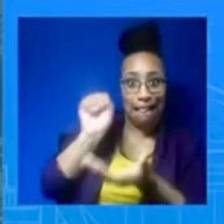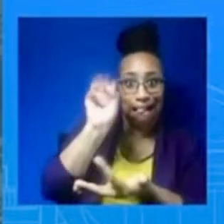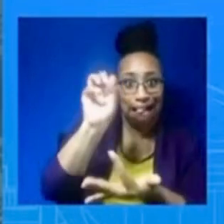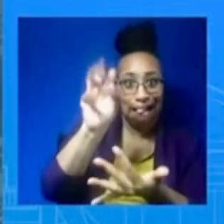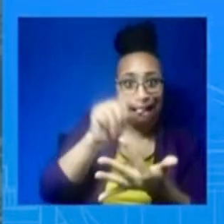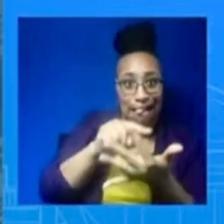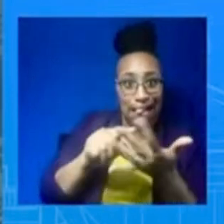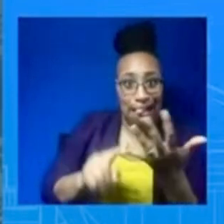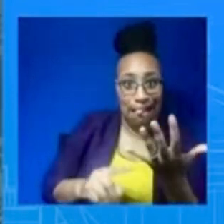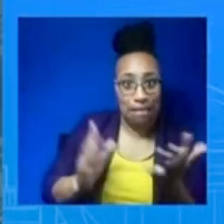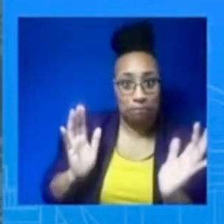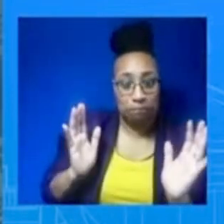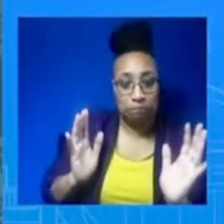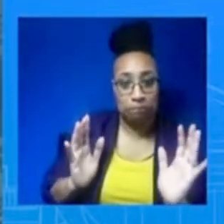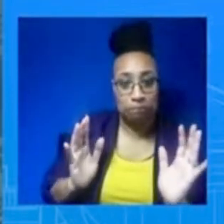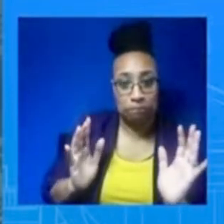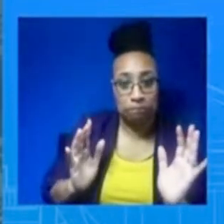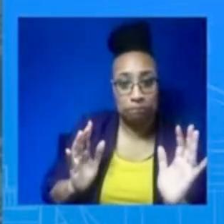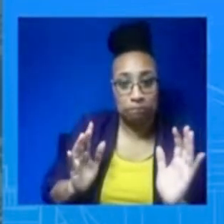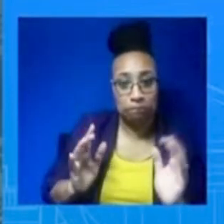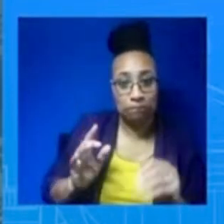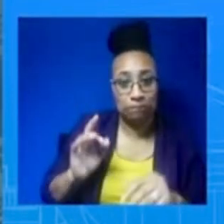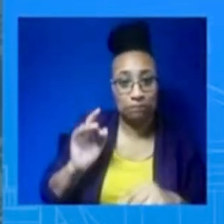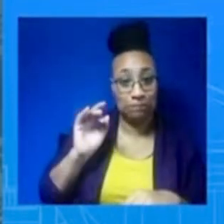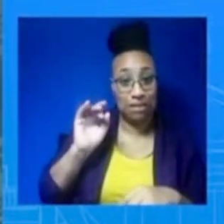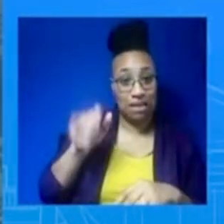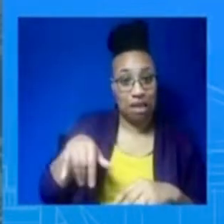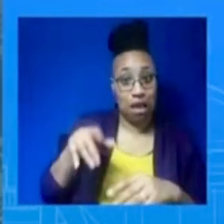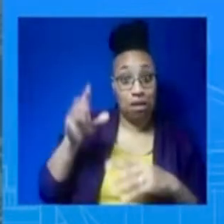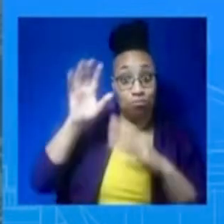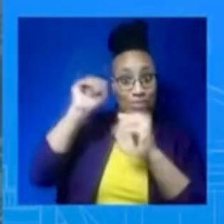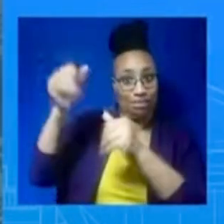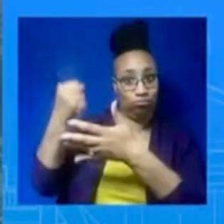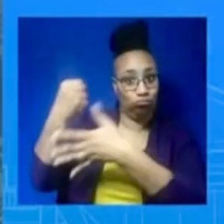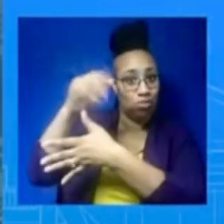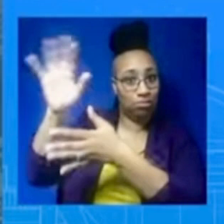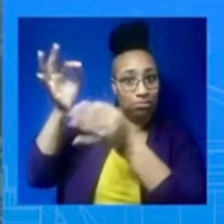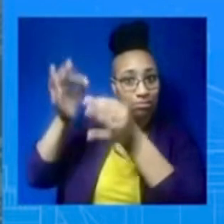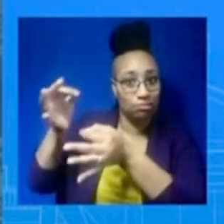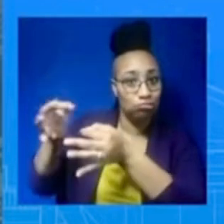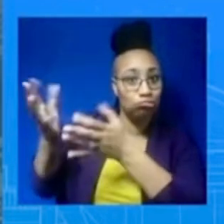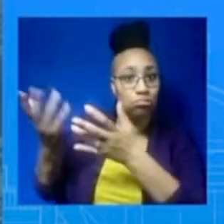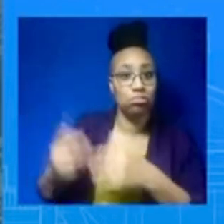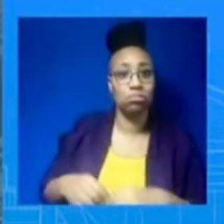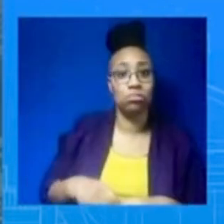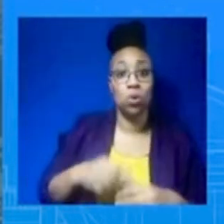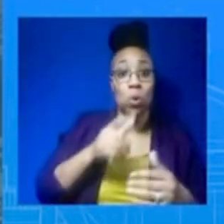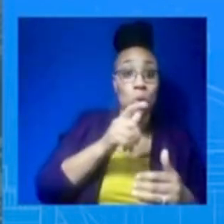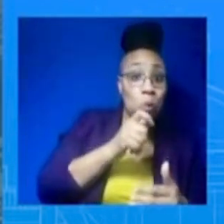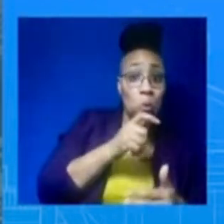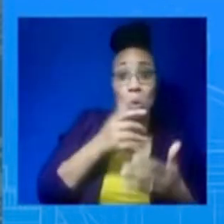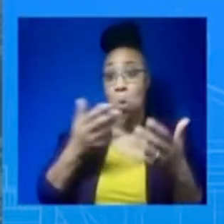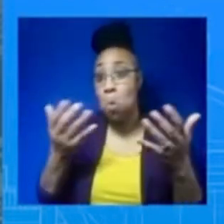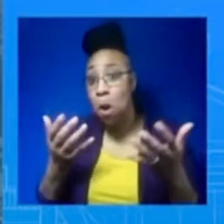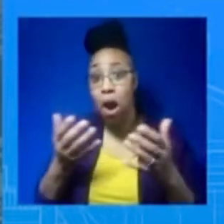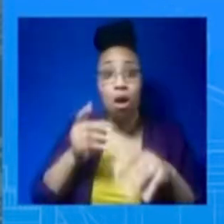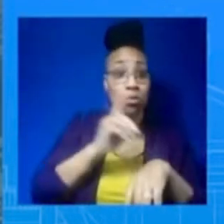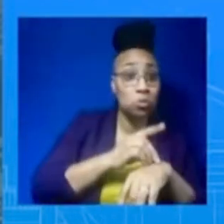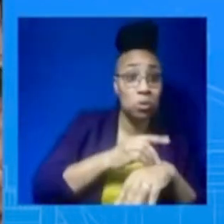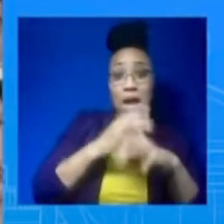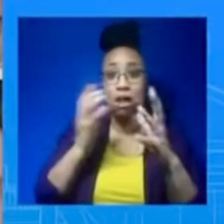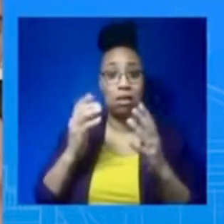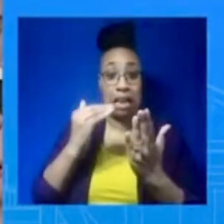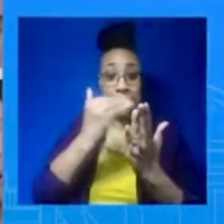but just not going to get ahead on what the criteria is going to be, who it's going to be, who's on the short list, not on the short list. I'm just going to let the President decide.